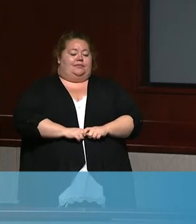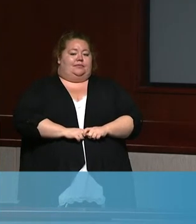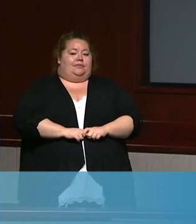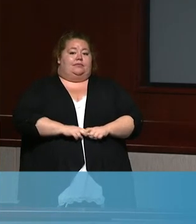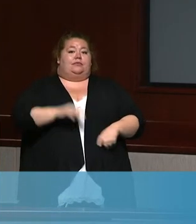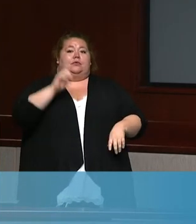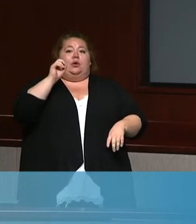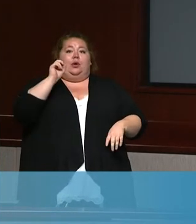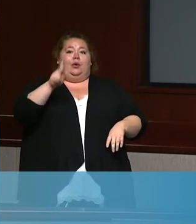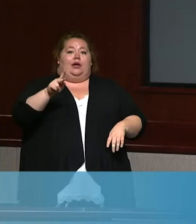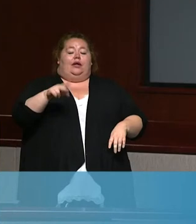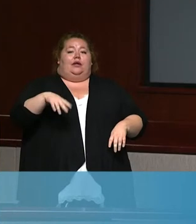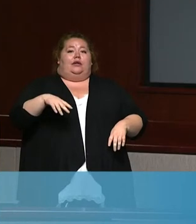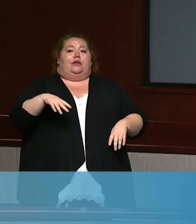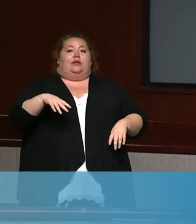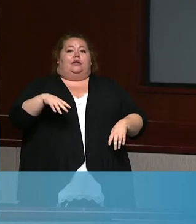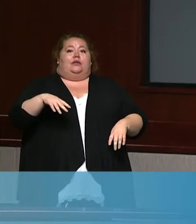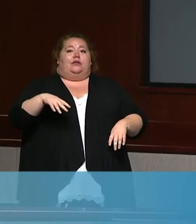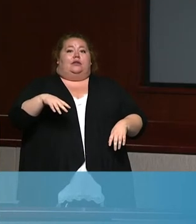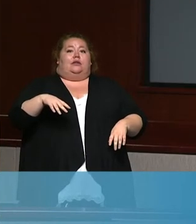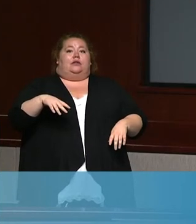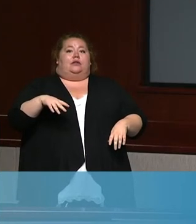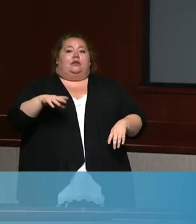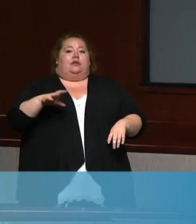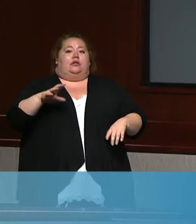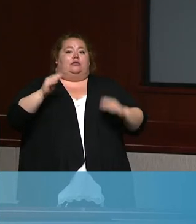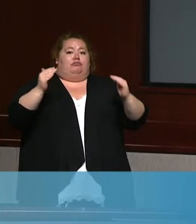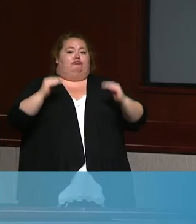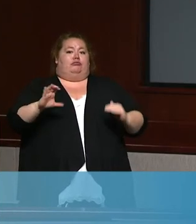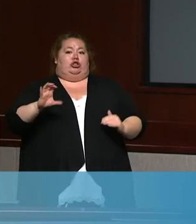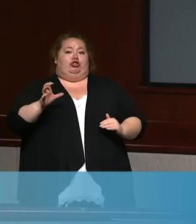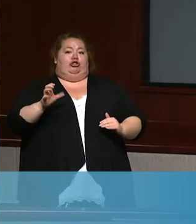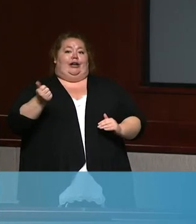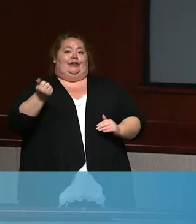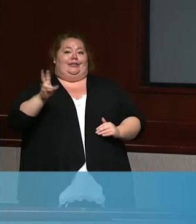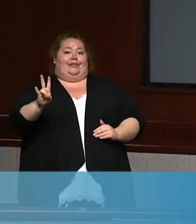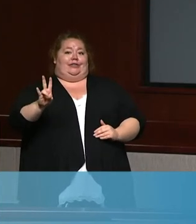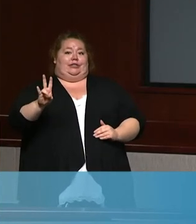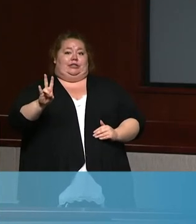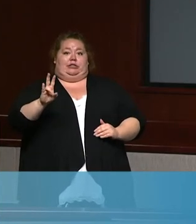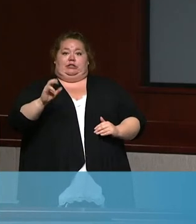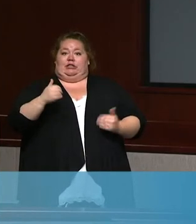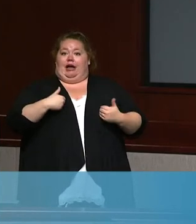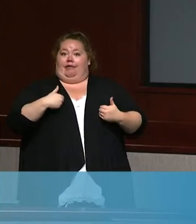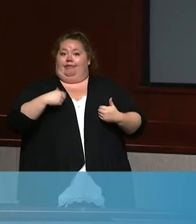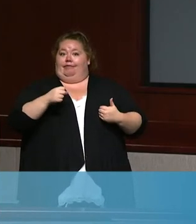Okay. Channel 17, anybody on the line from Channel 17?